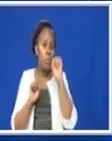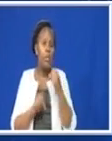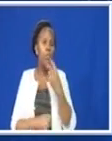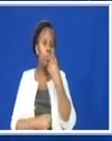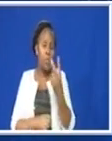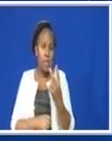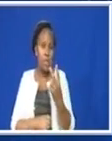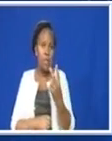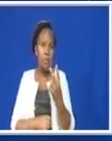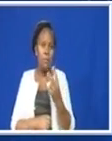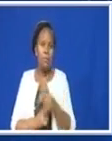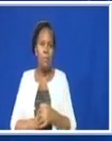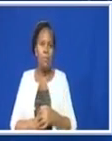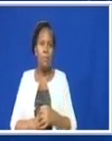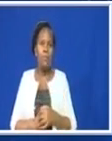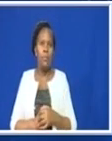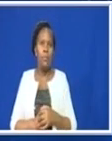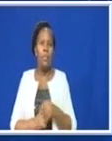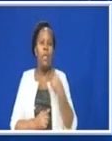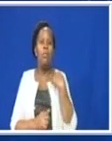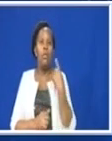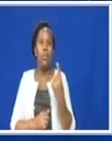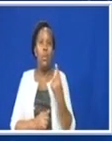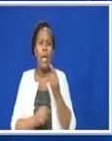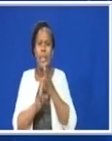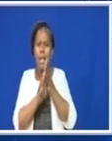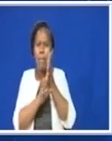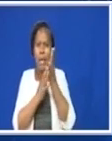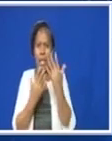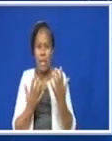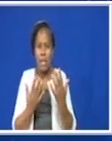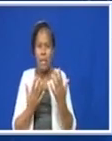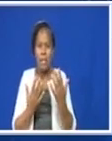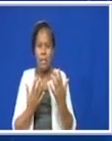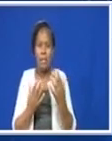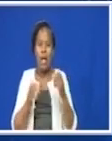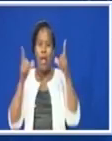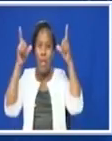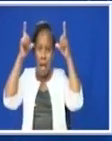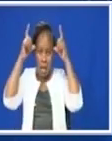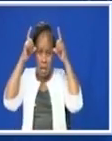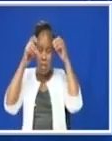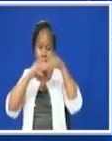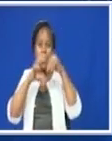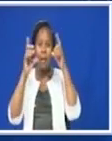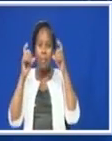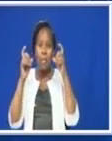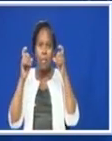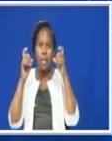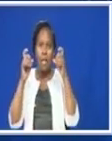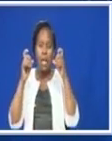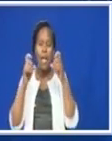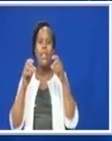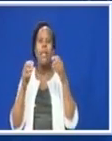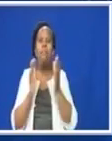part of the photograph. Another point, the main objects, and those are the cows on that photograph, you are seeing, they